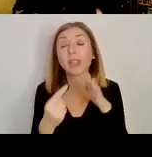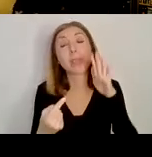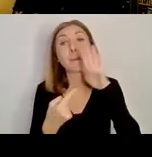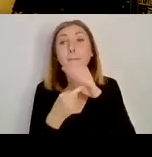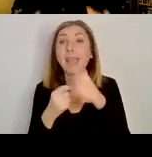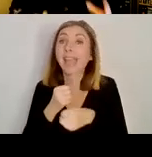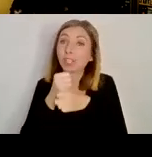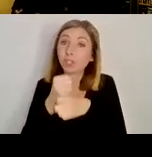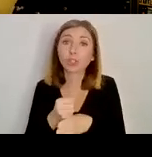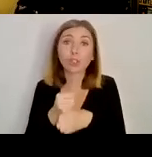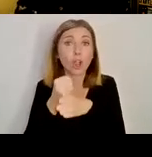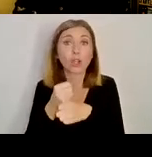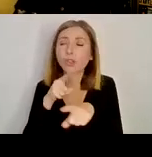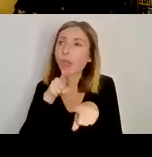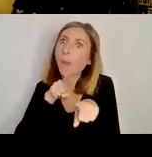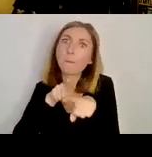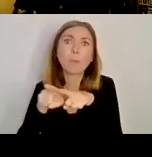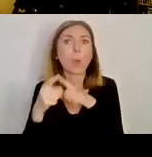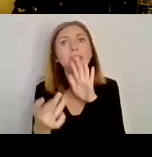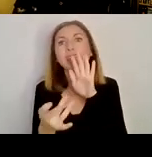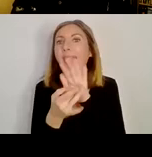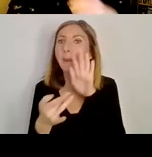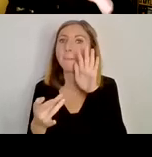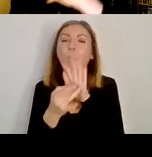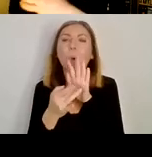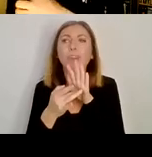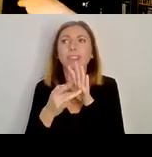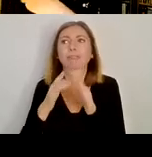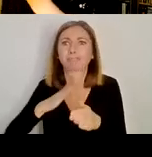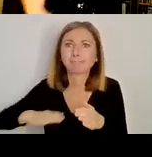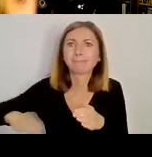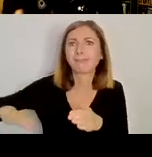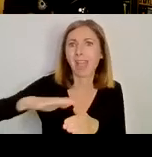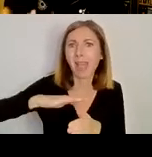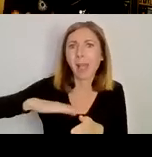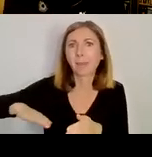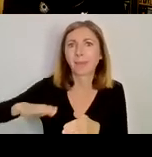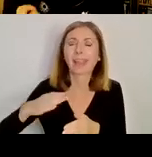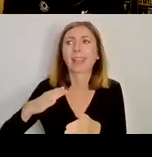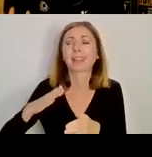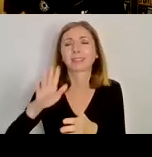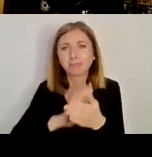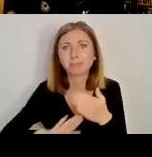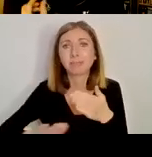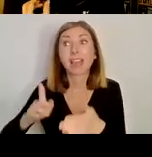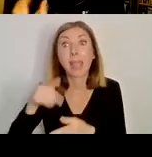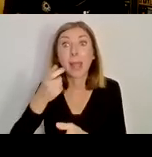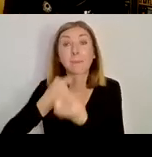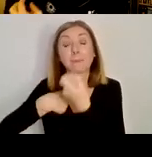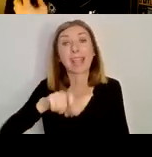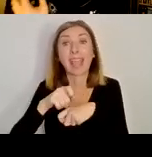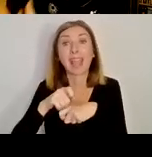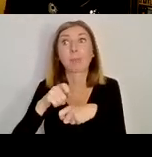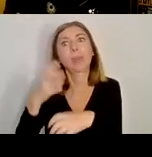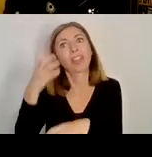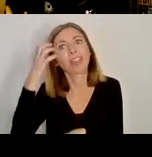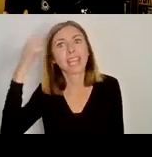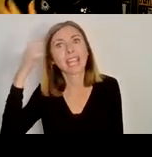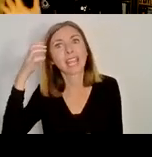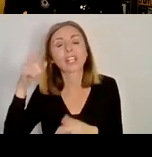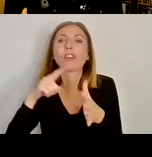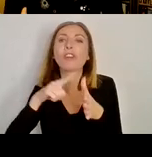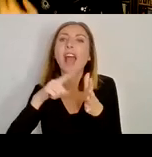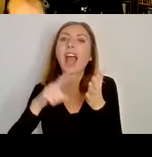most important dynasty in Dalrida, the Canal Nauron, who go on to be the ancestors of the kings of Alaba